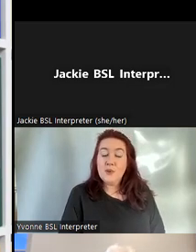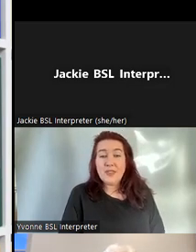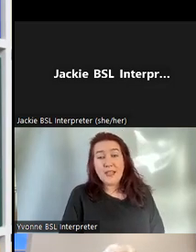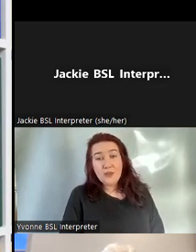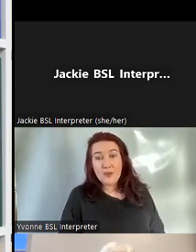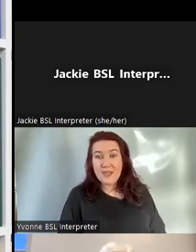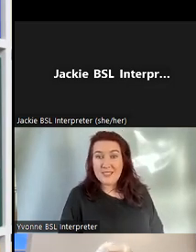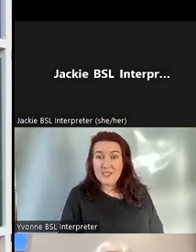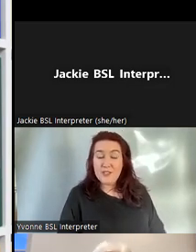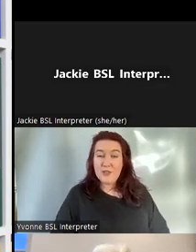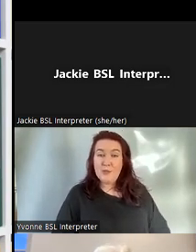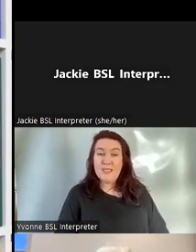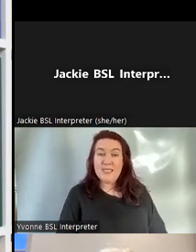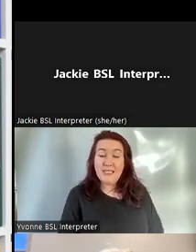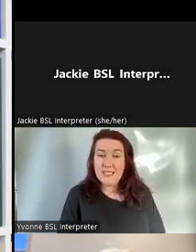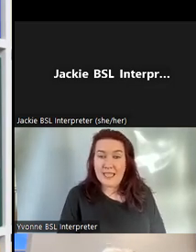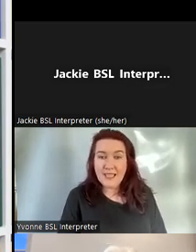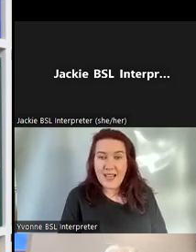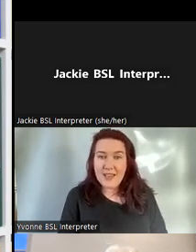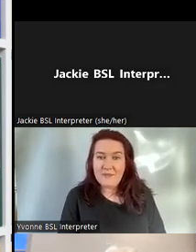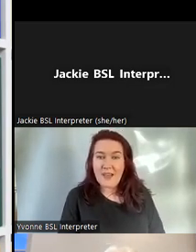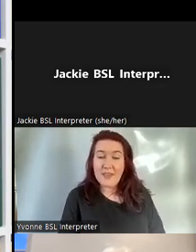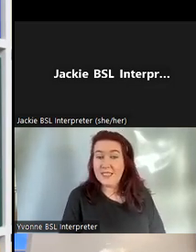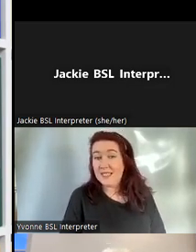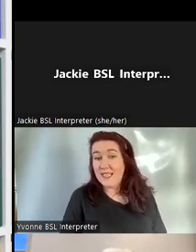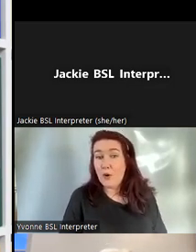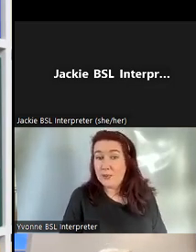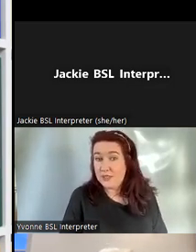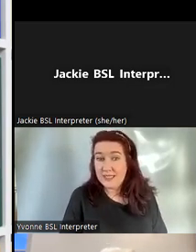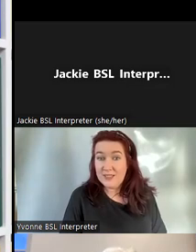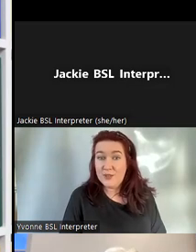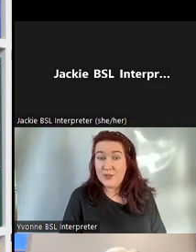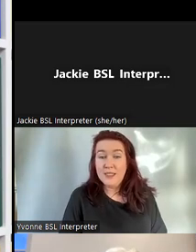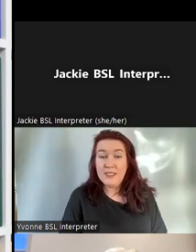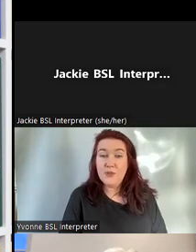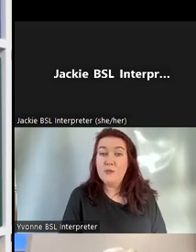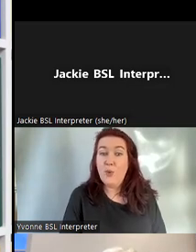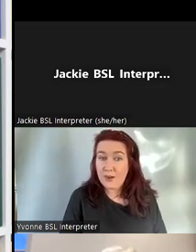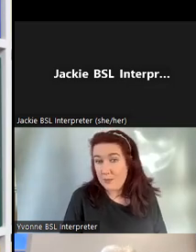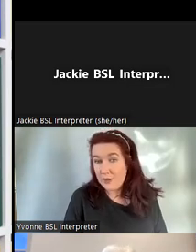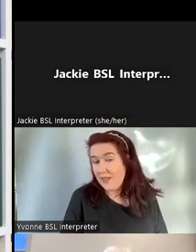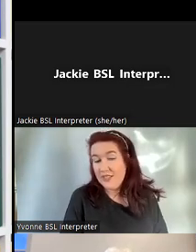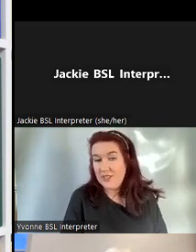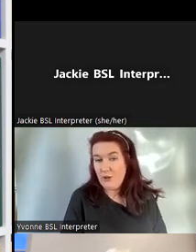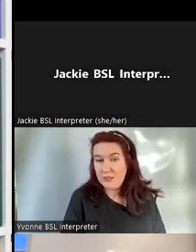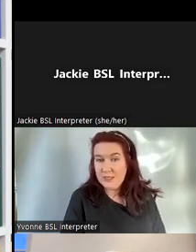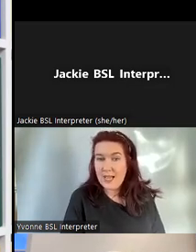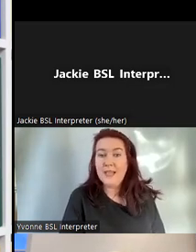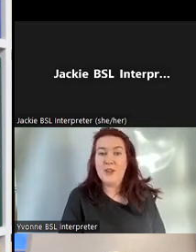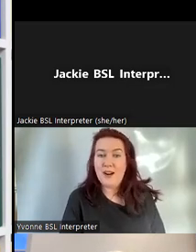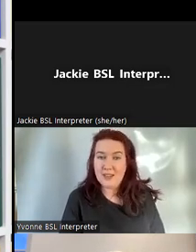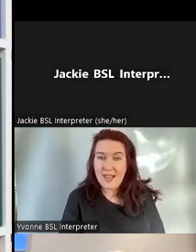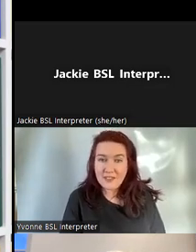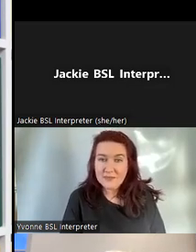So thank you for the invitation to present tonight and I think it's a great opportunity to tell you more about Deaf History Scotland